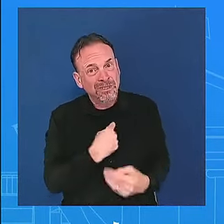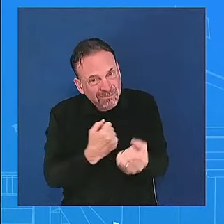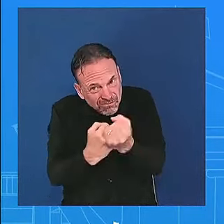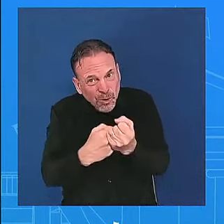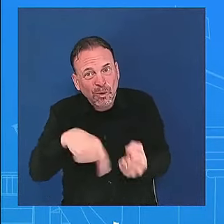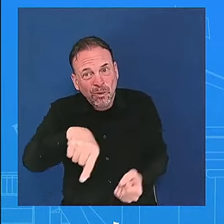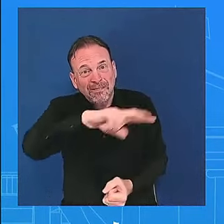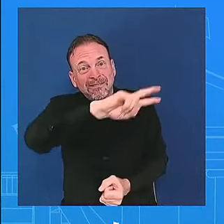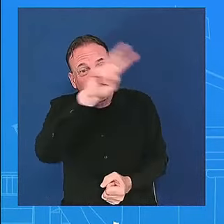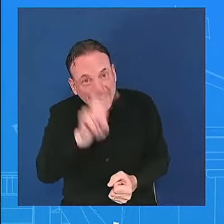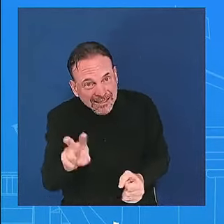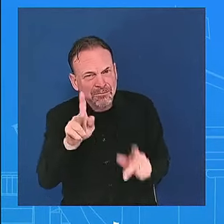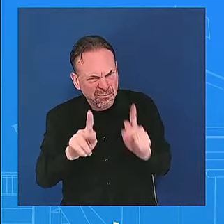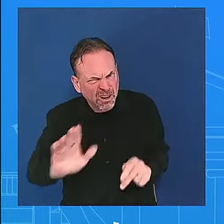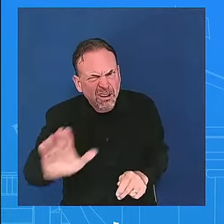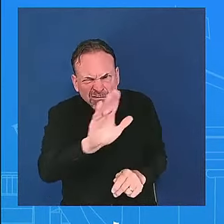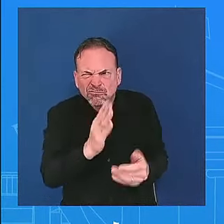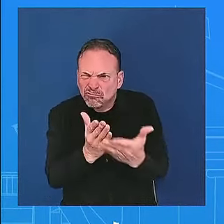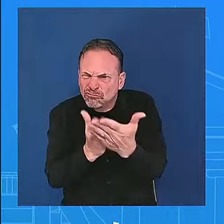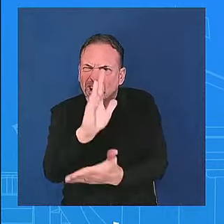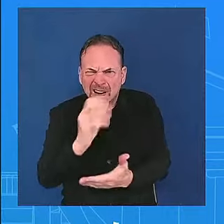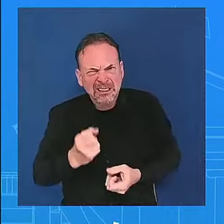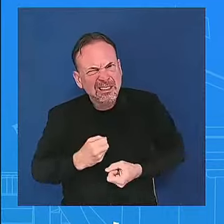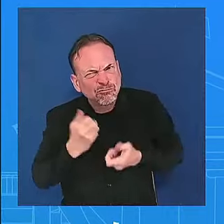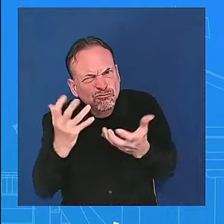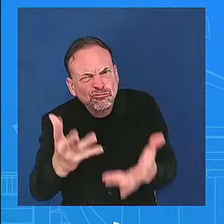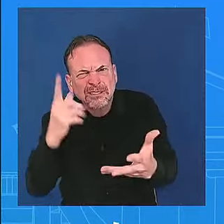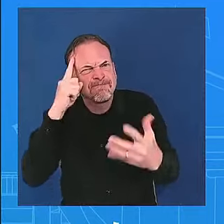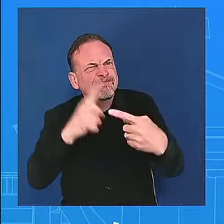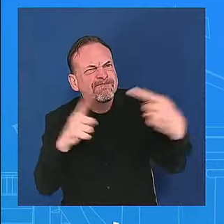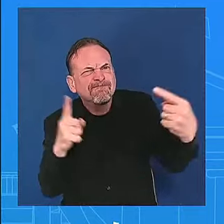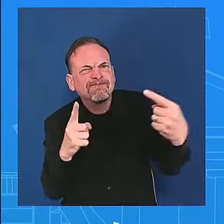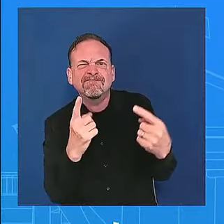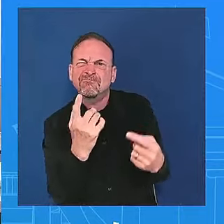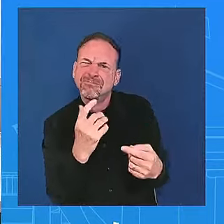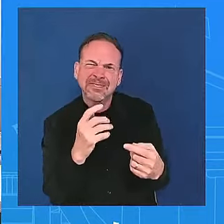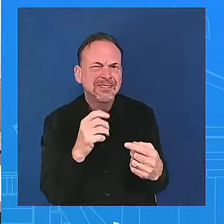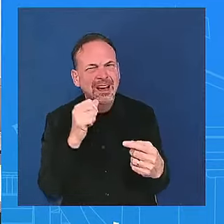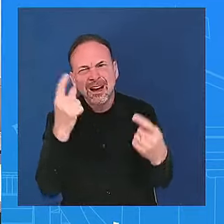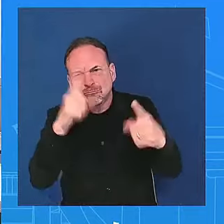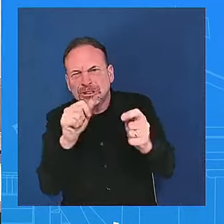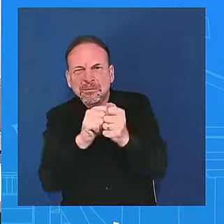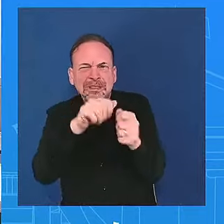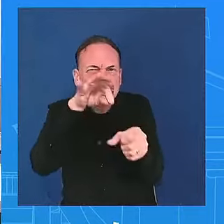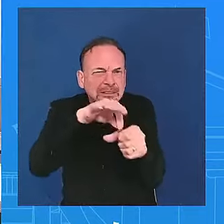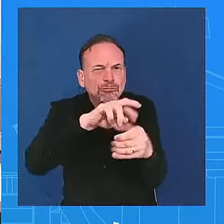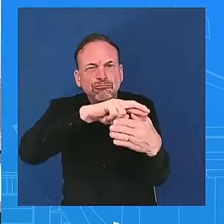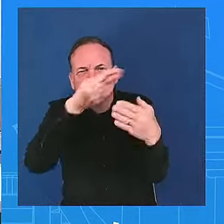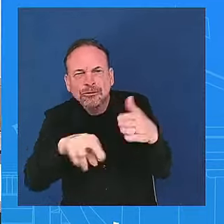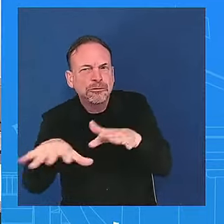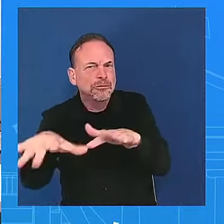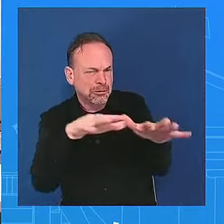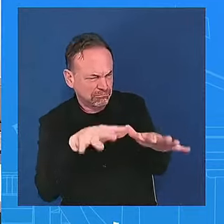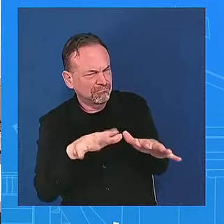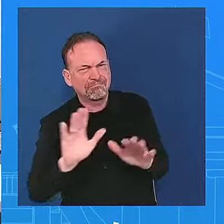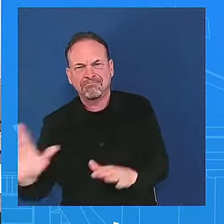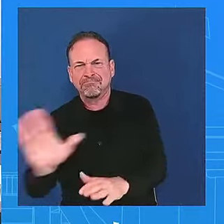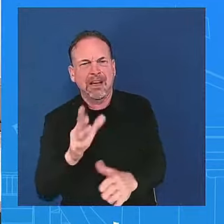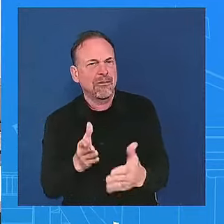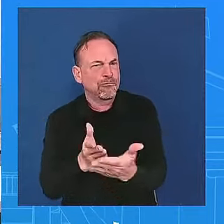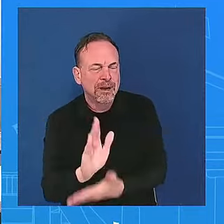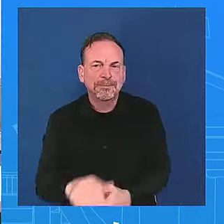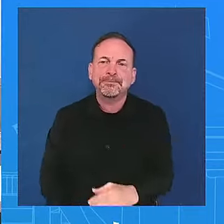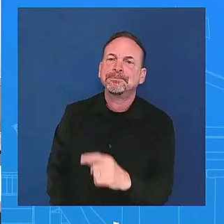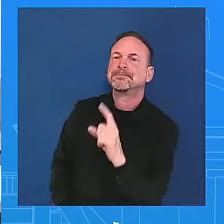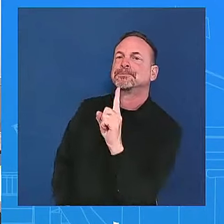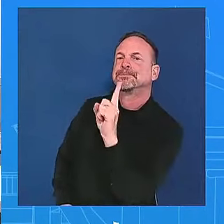i'll leave it there get get um sorry you got april i know i know i know